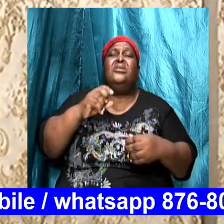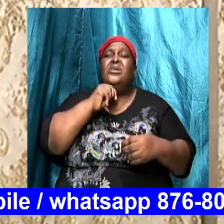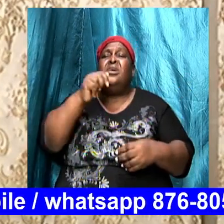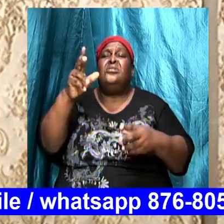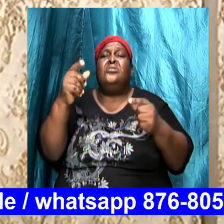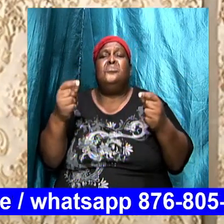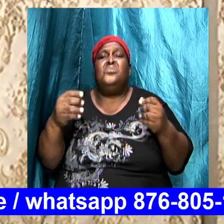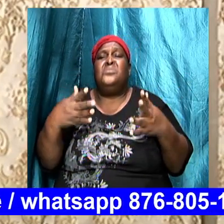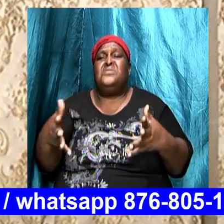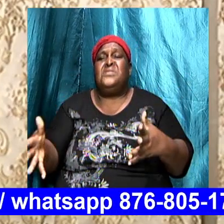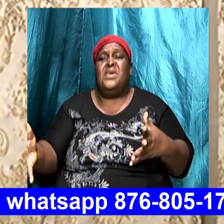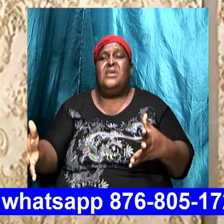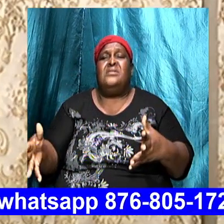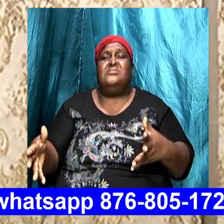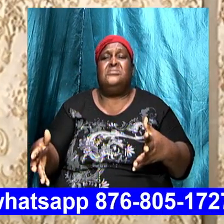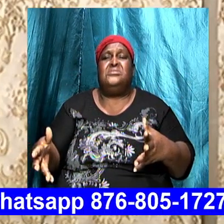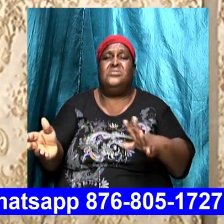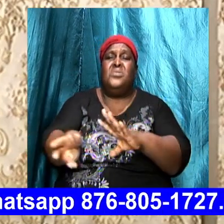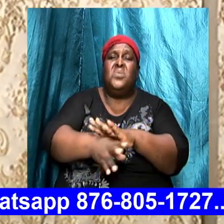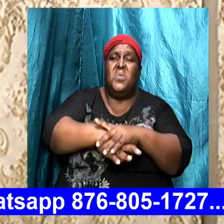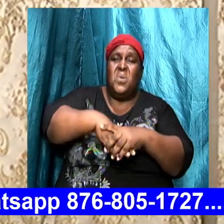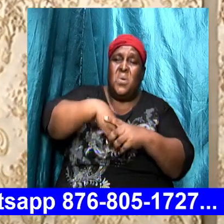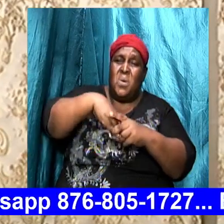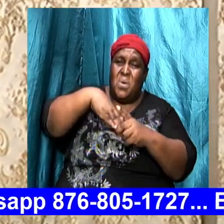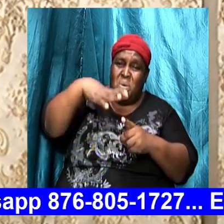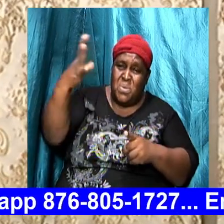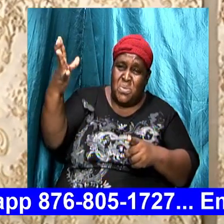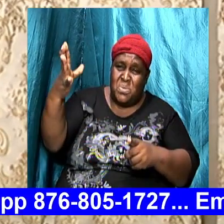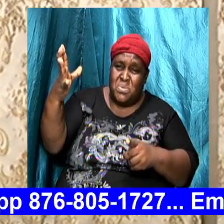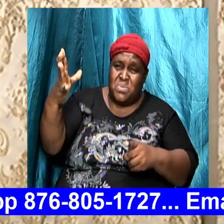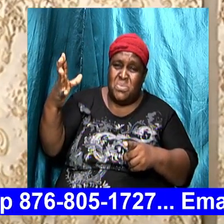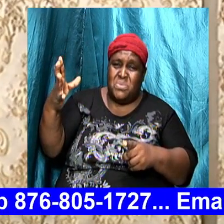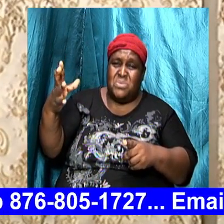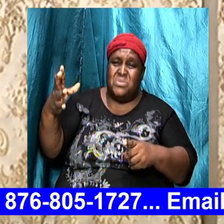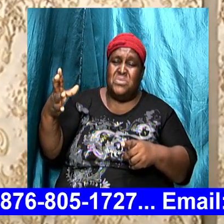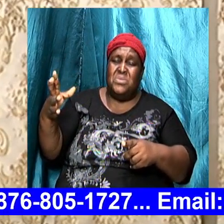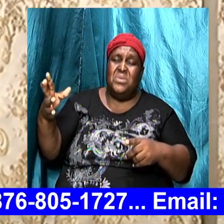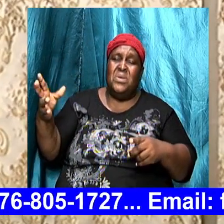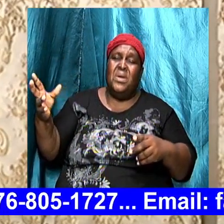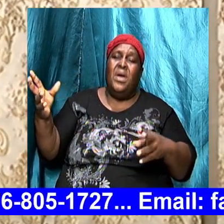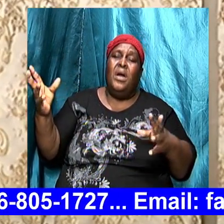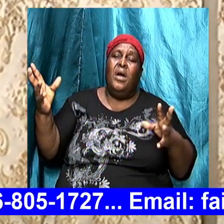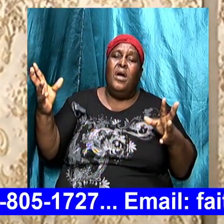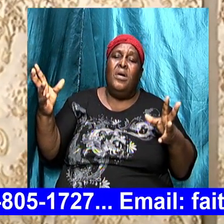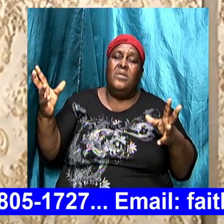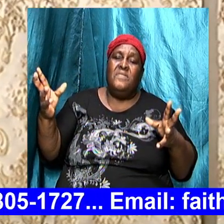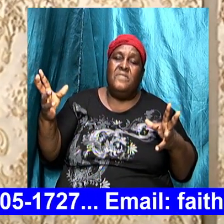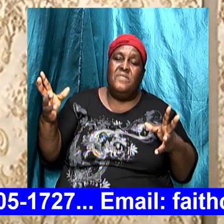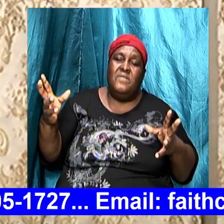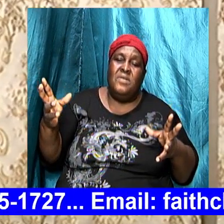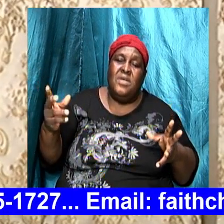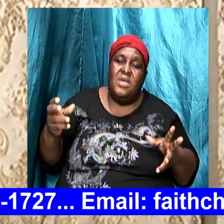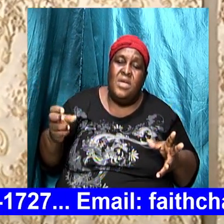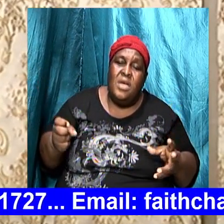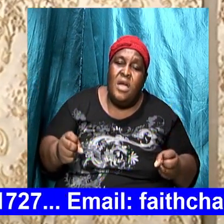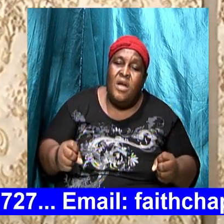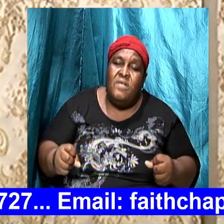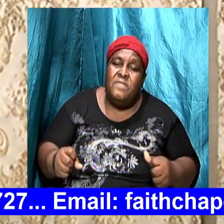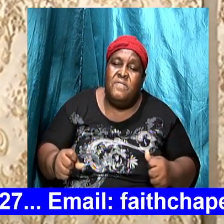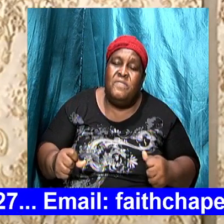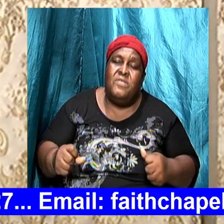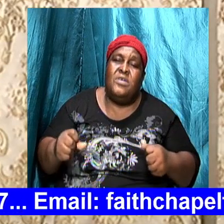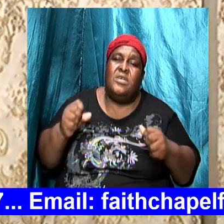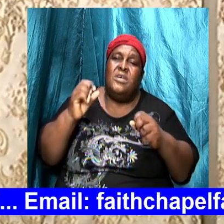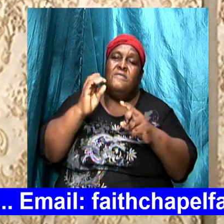we are doing out of mere mechanical movements we cannot